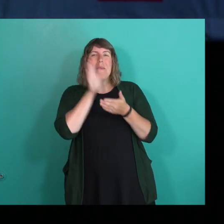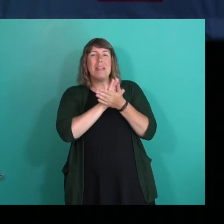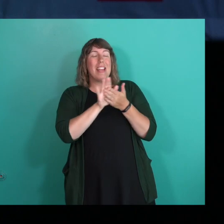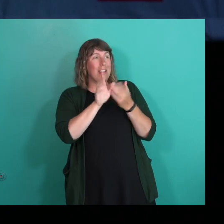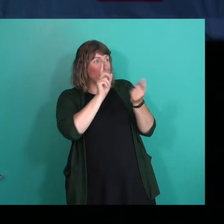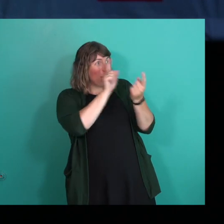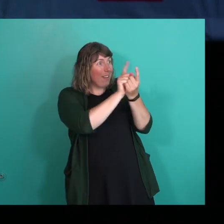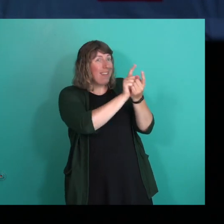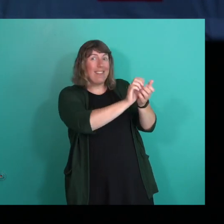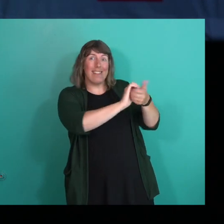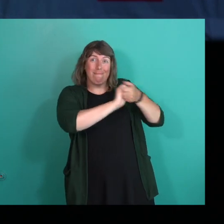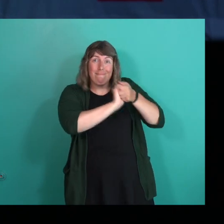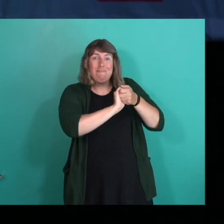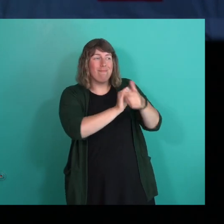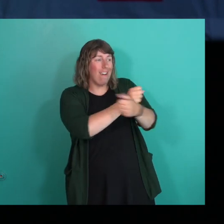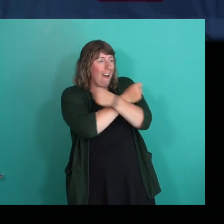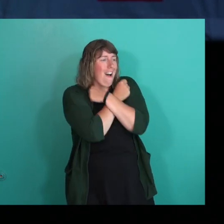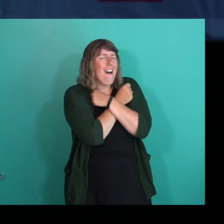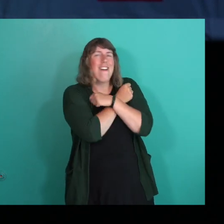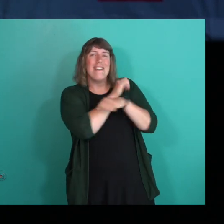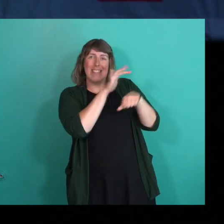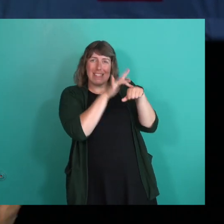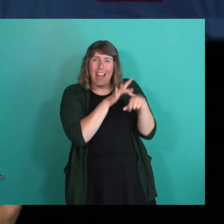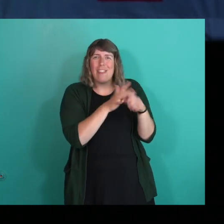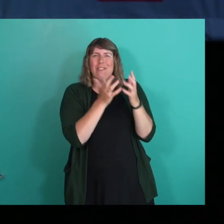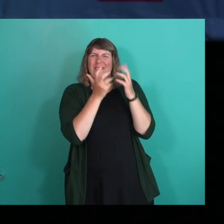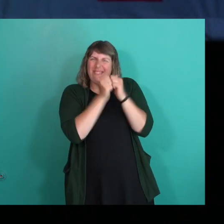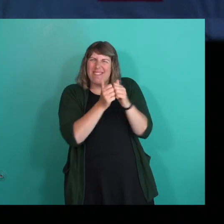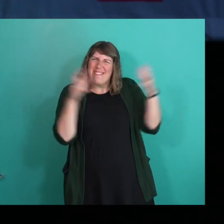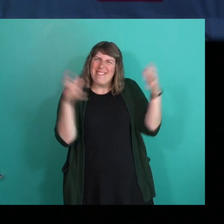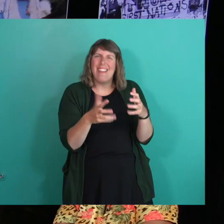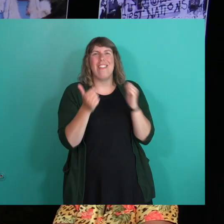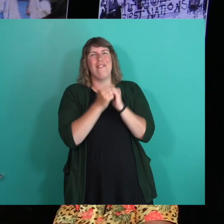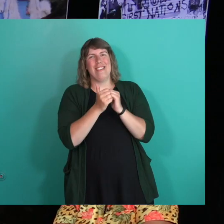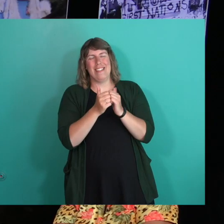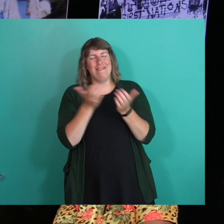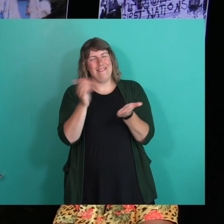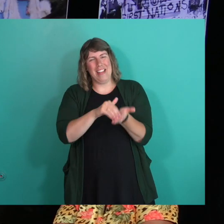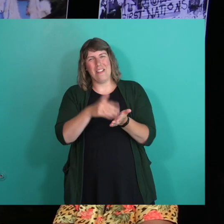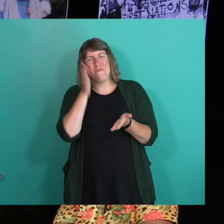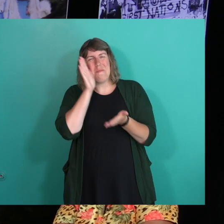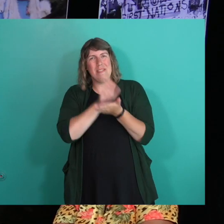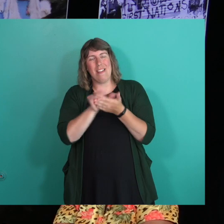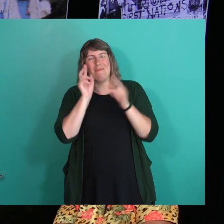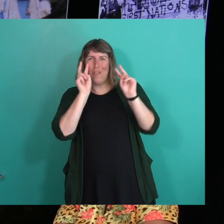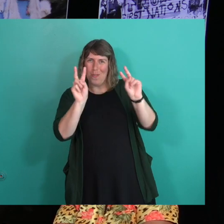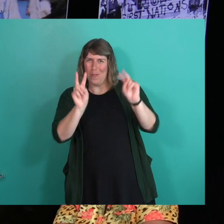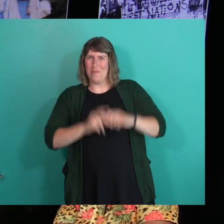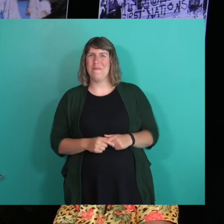people, touch people, hug people. Yeah, that's what I'm looking forward to.